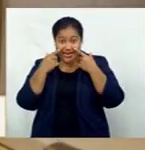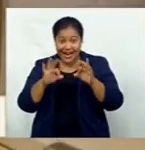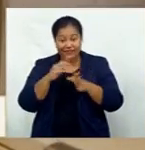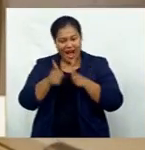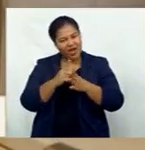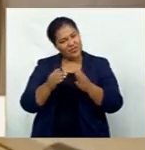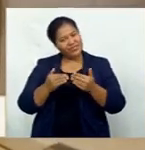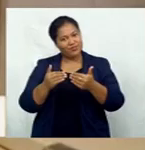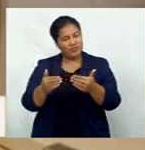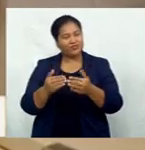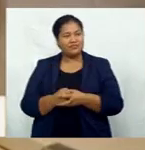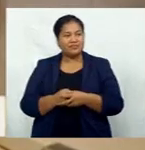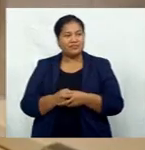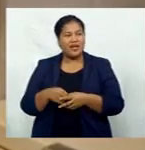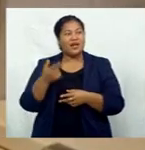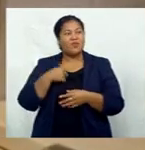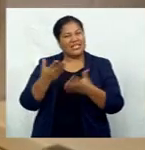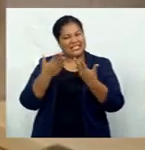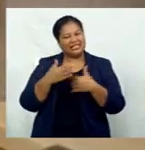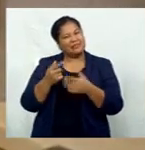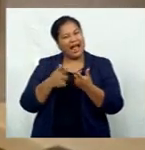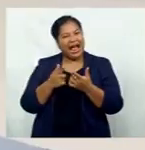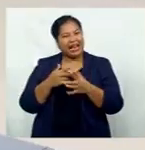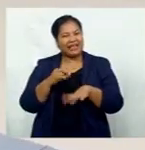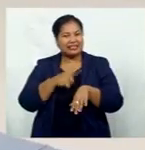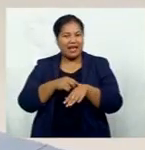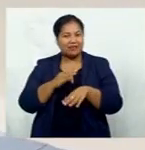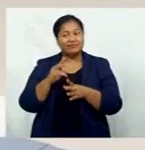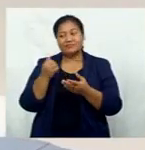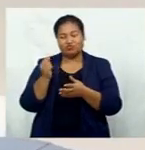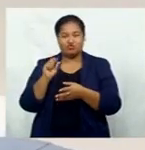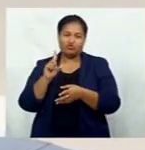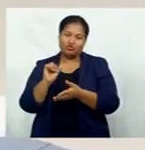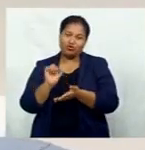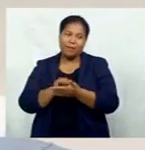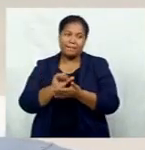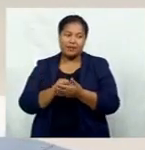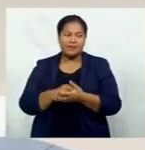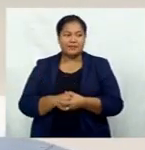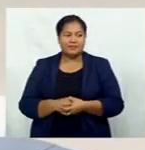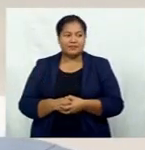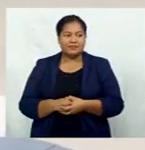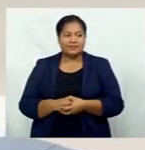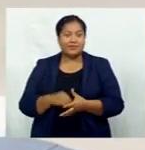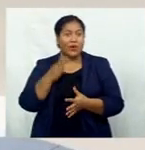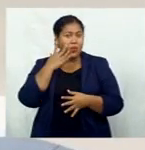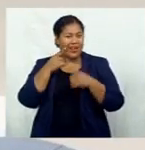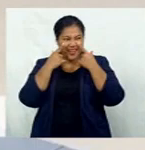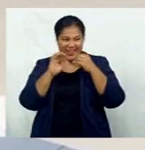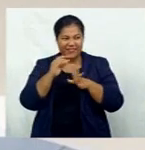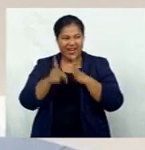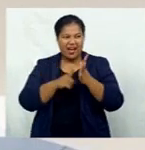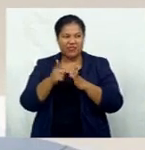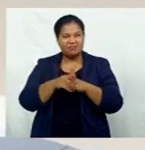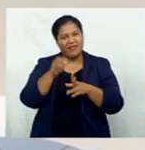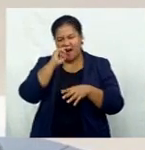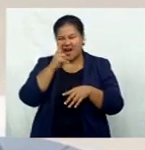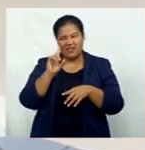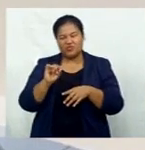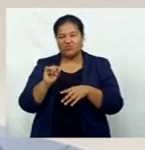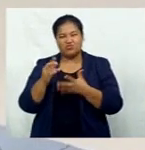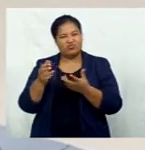because it gives me a whole time to do my shopping. During the previous curfew hours, I was unable to do shopping.